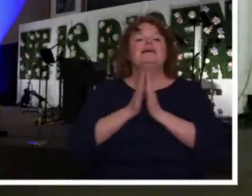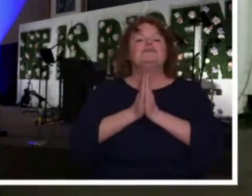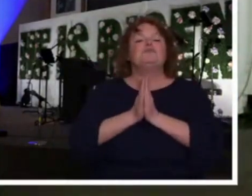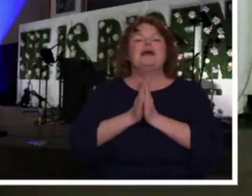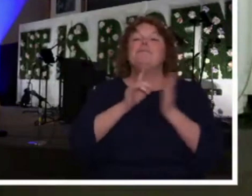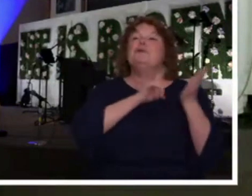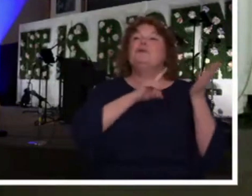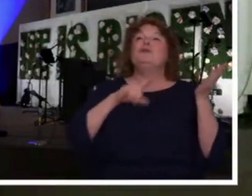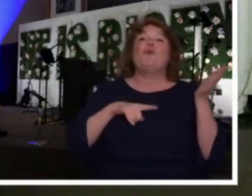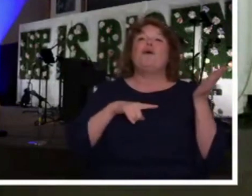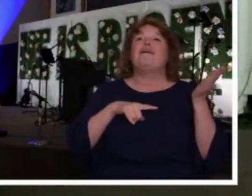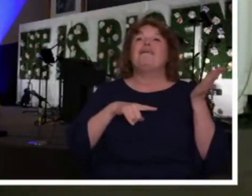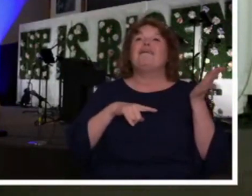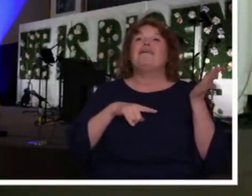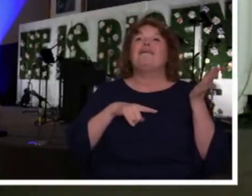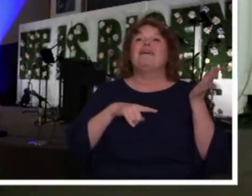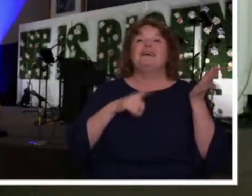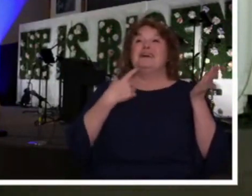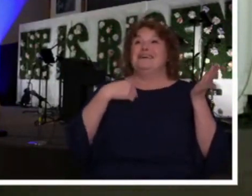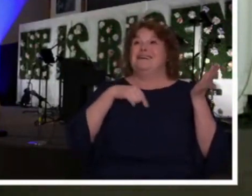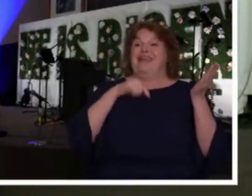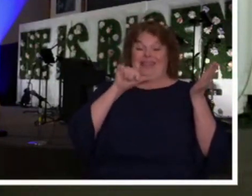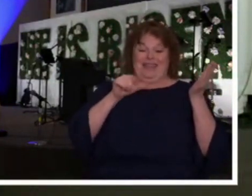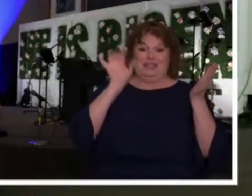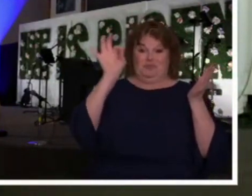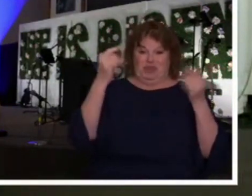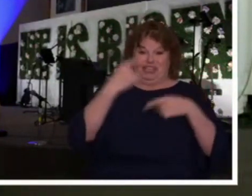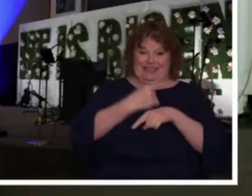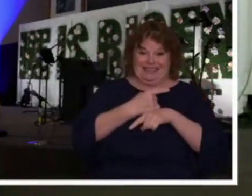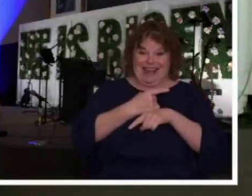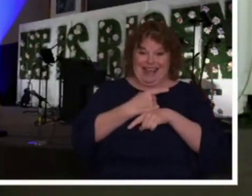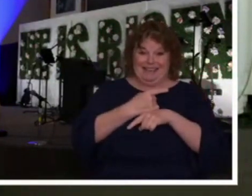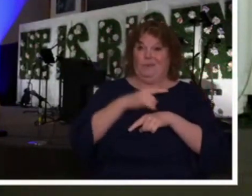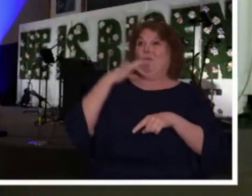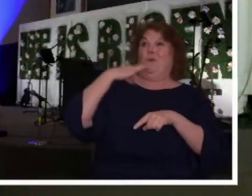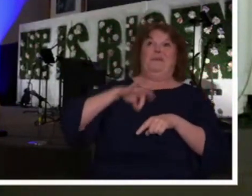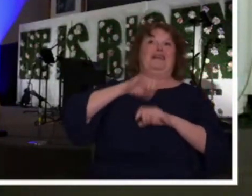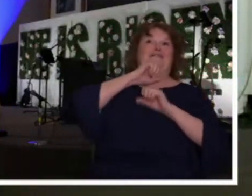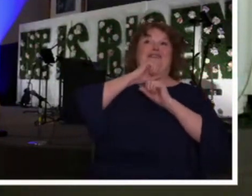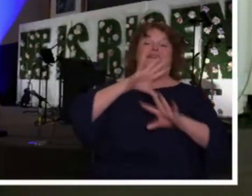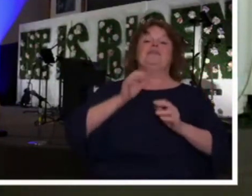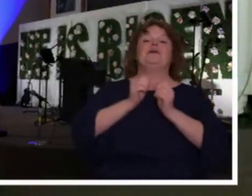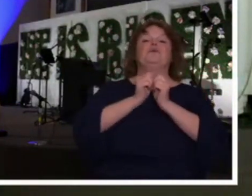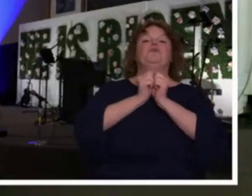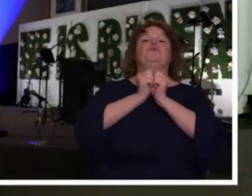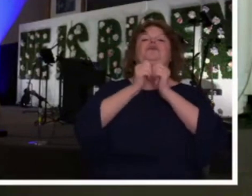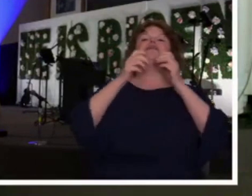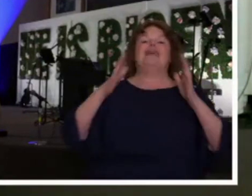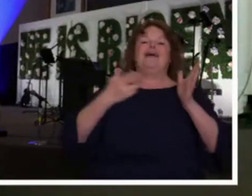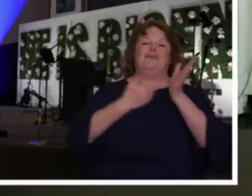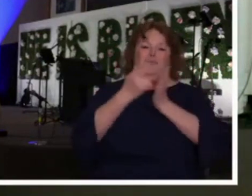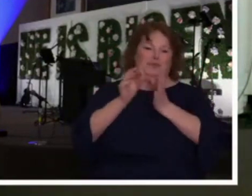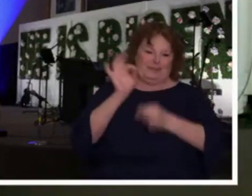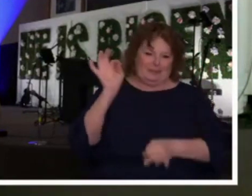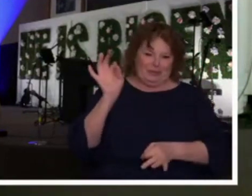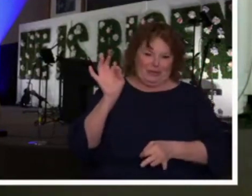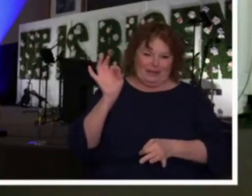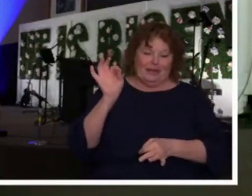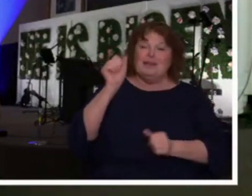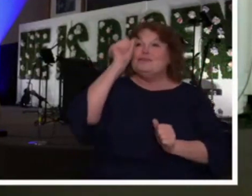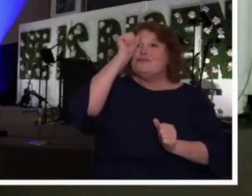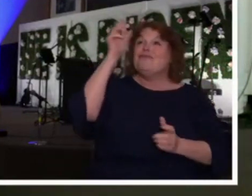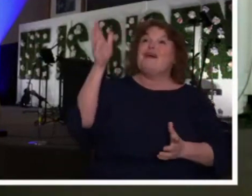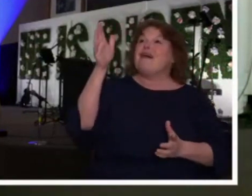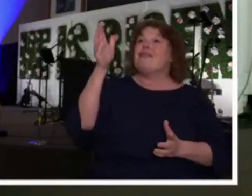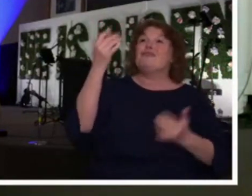recognize that we will draw nothing from this unless Your Holy Spirit leads and guides us into this. And so, Father,